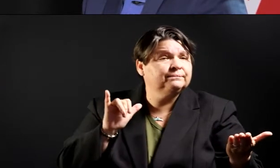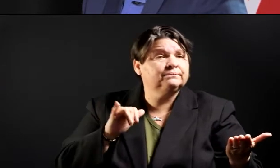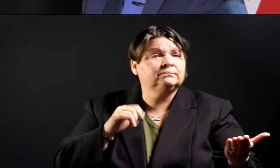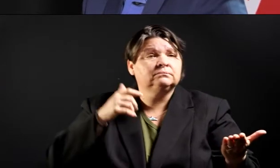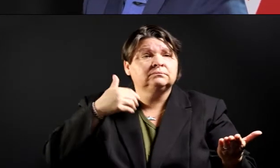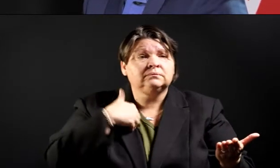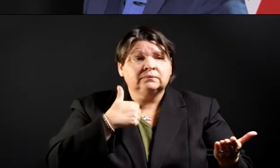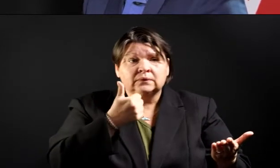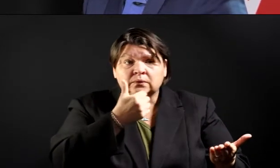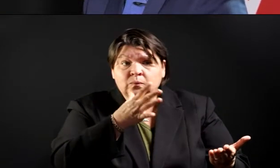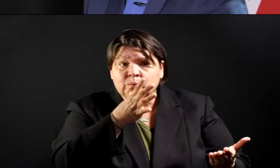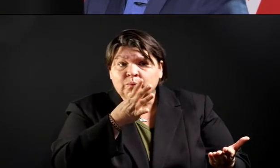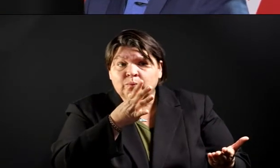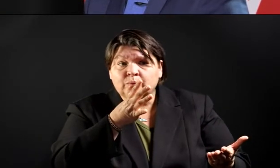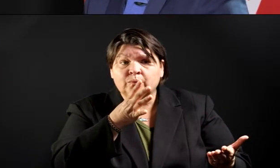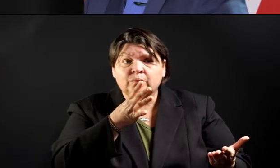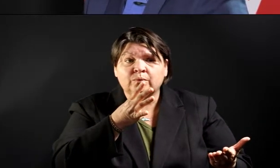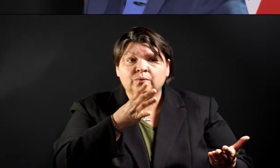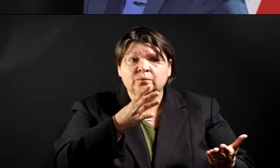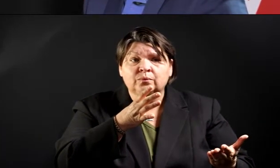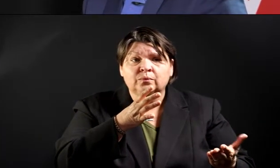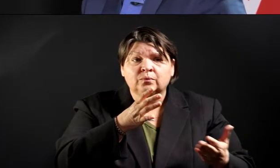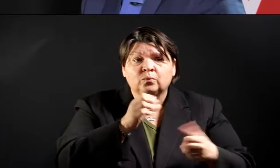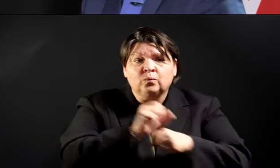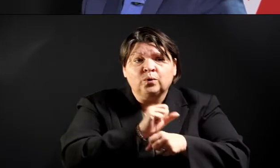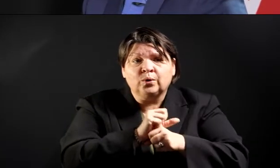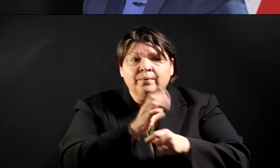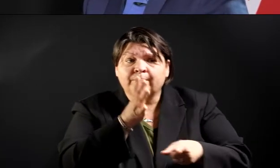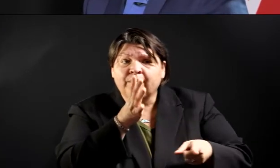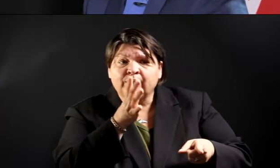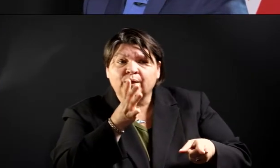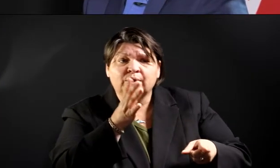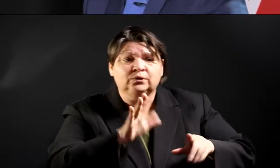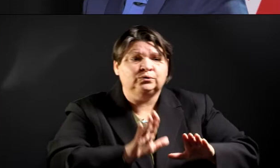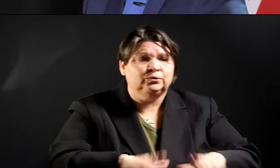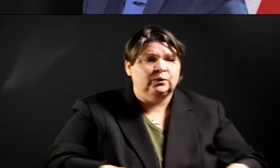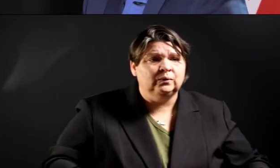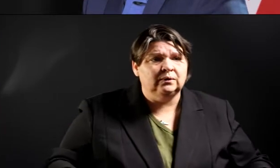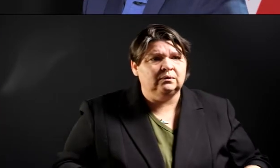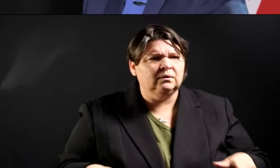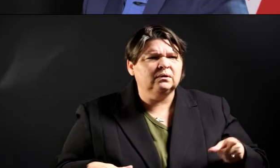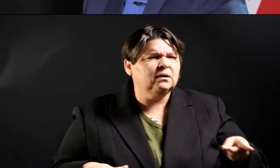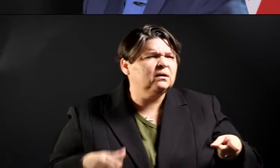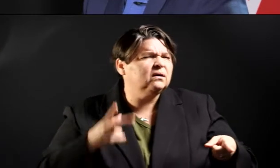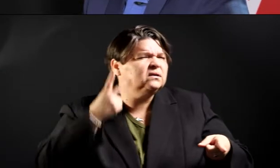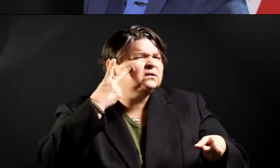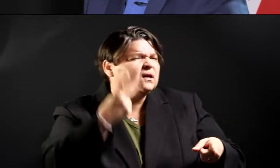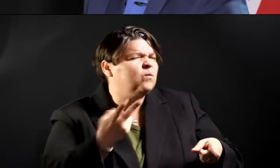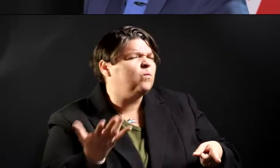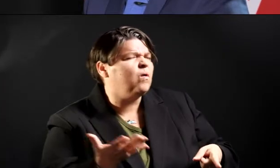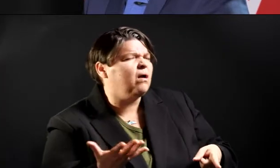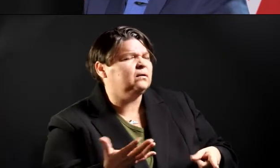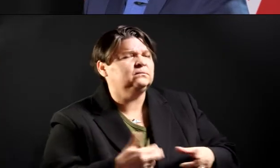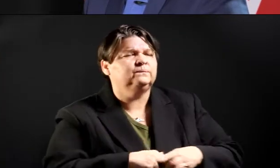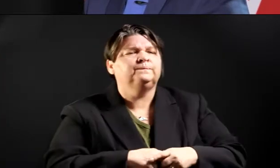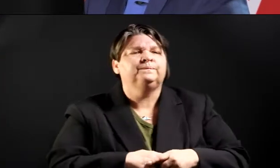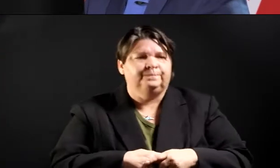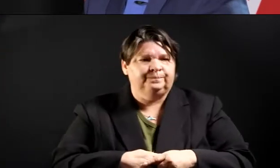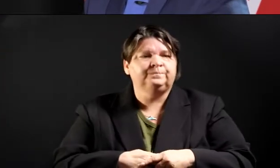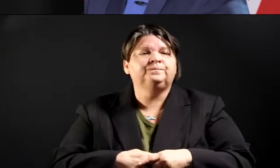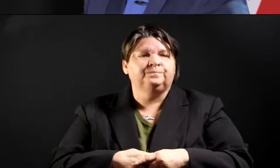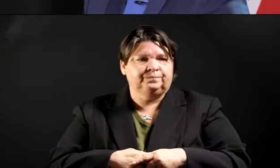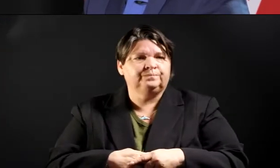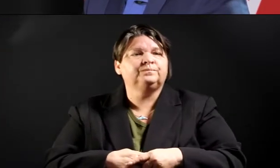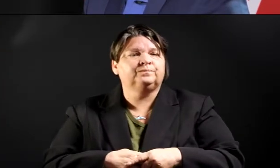like so many of us. Talk a little bit about what you see on the child care front. So, one of the great things that's happening with child